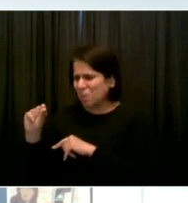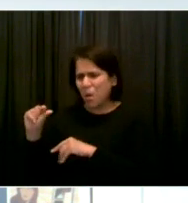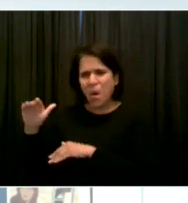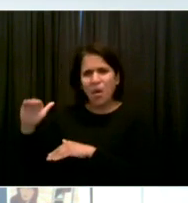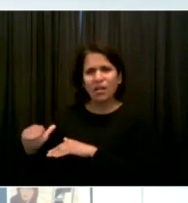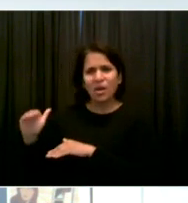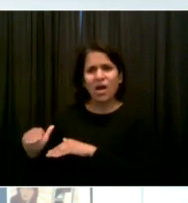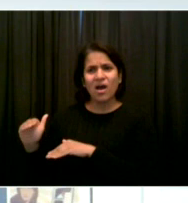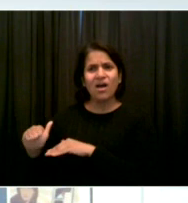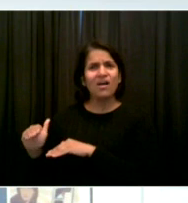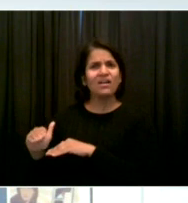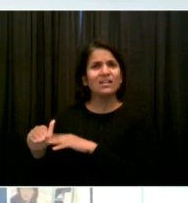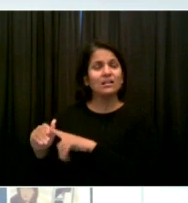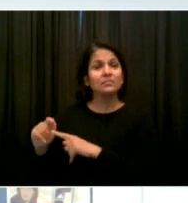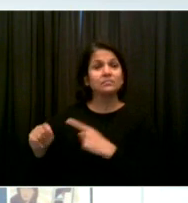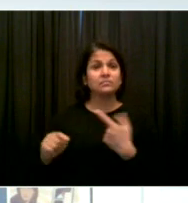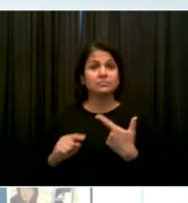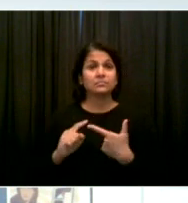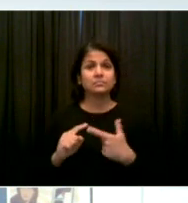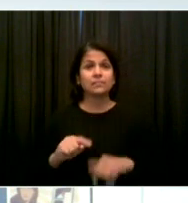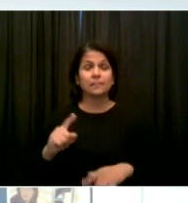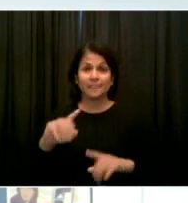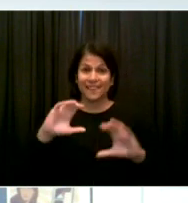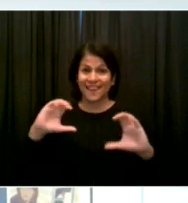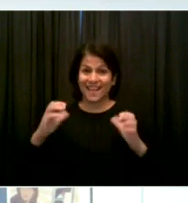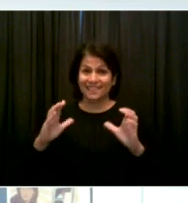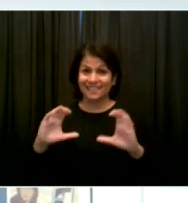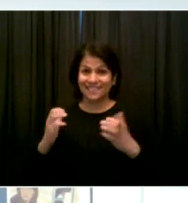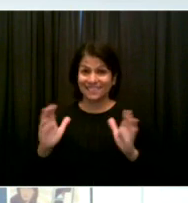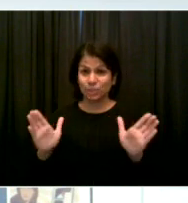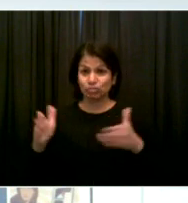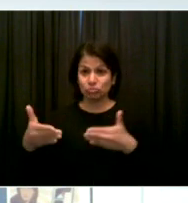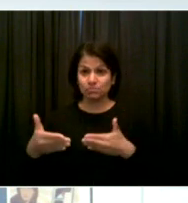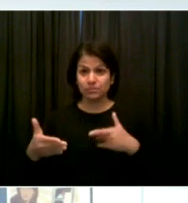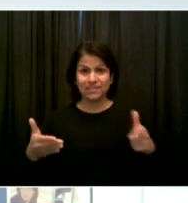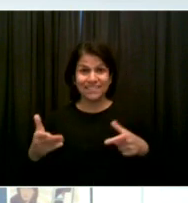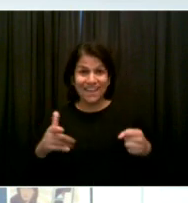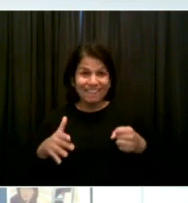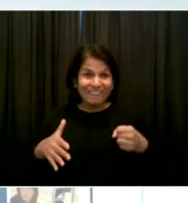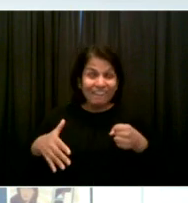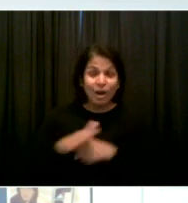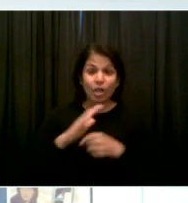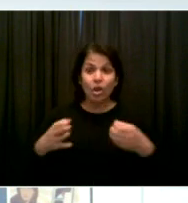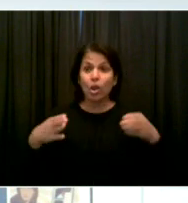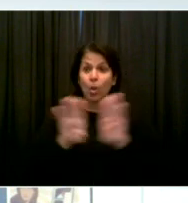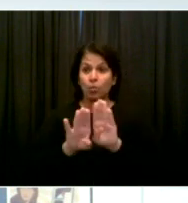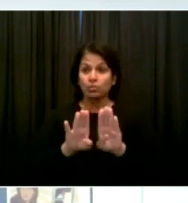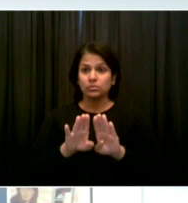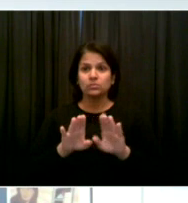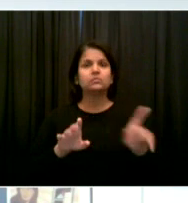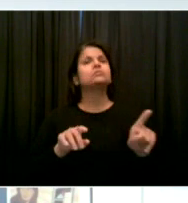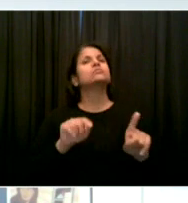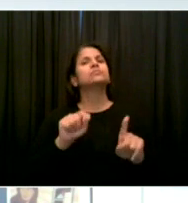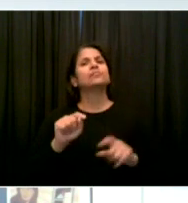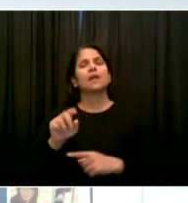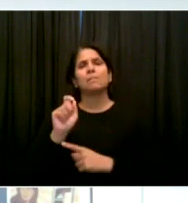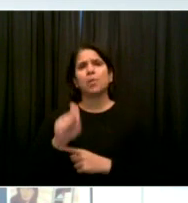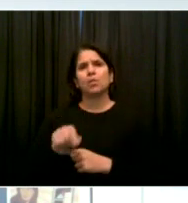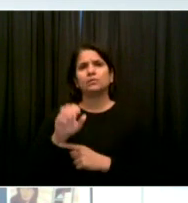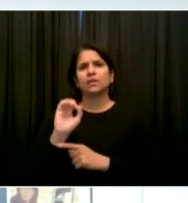of full classroom closures that we have is 0.94 percent of classrooms. So